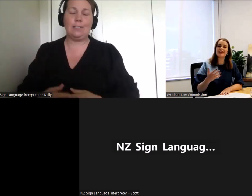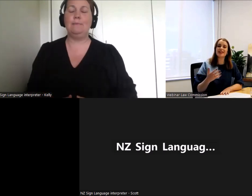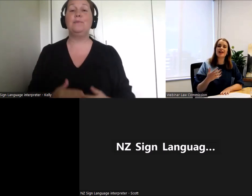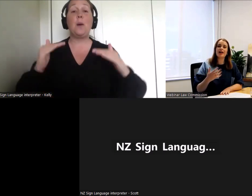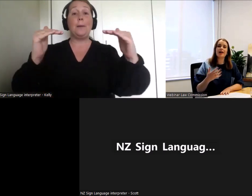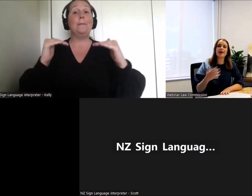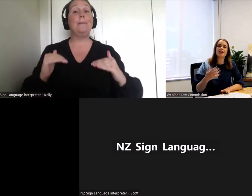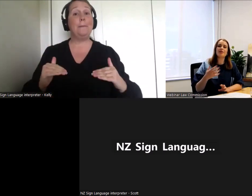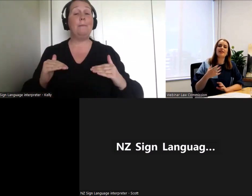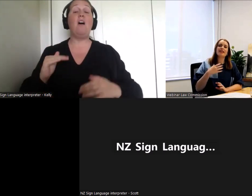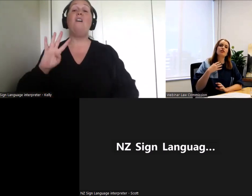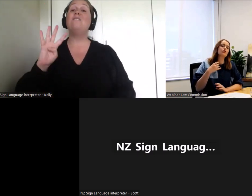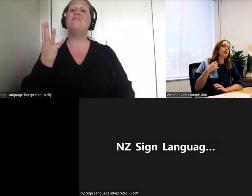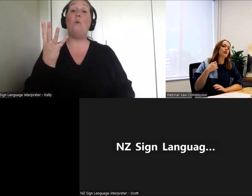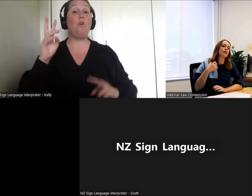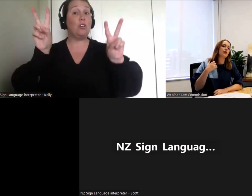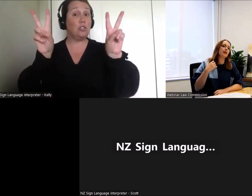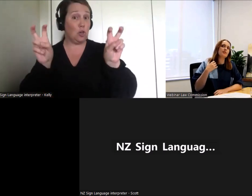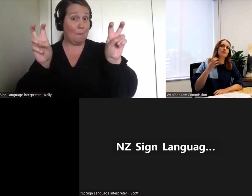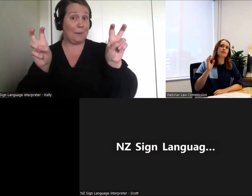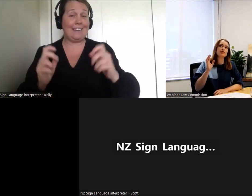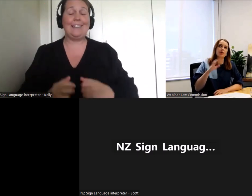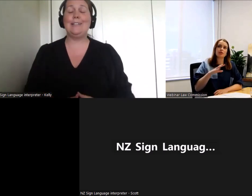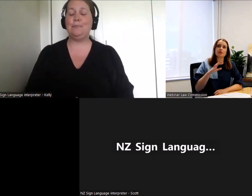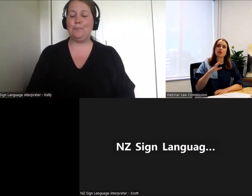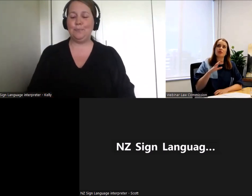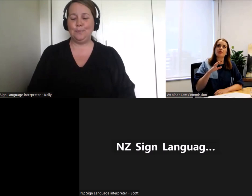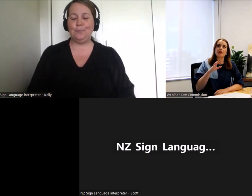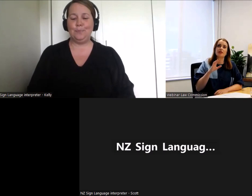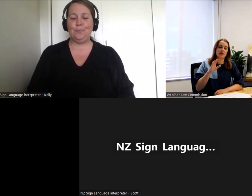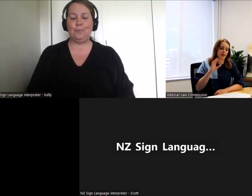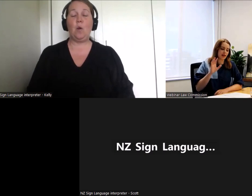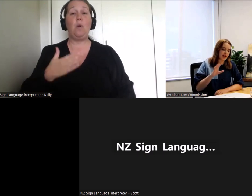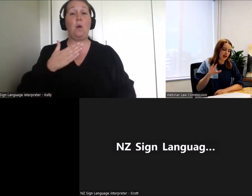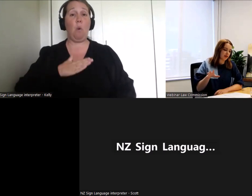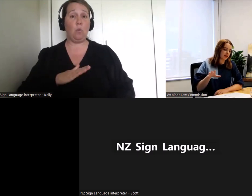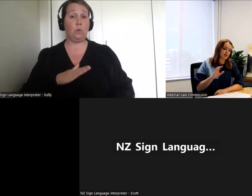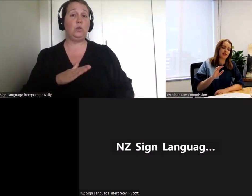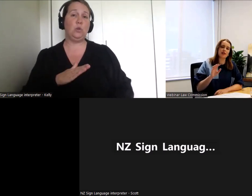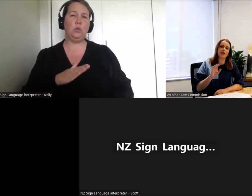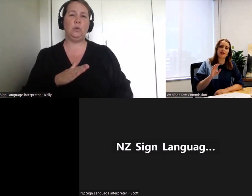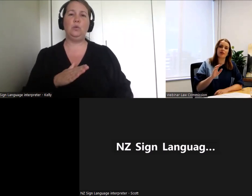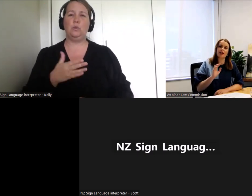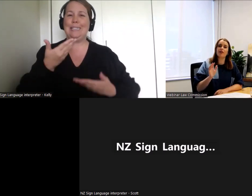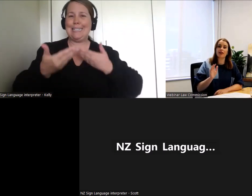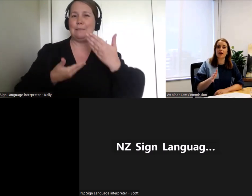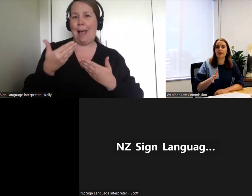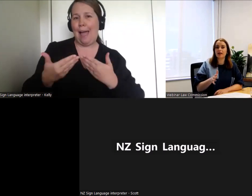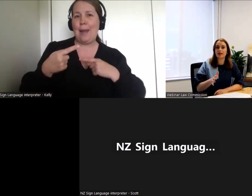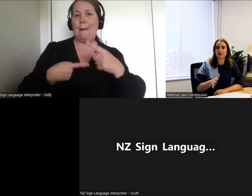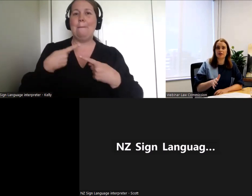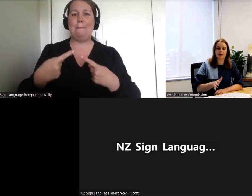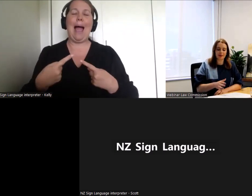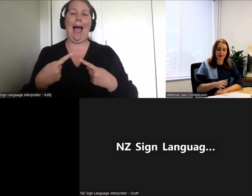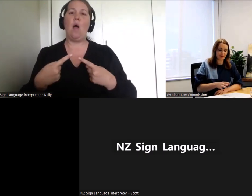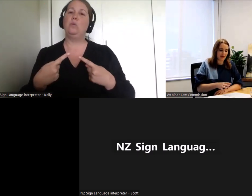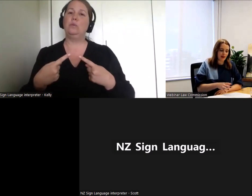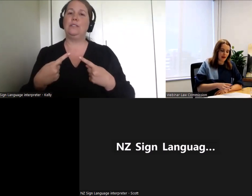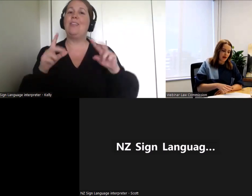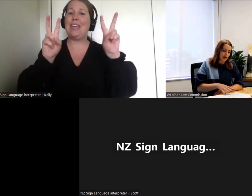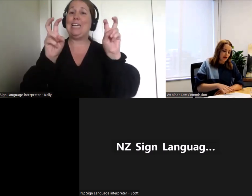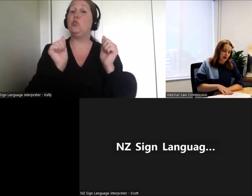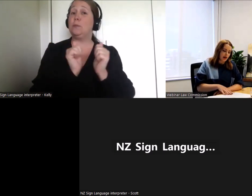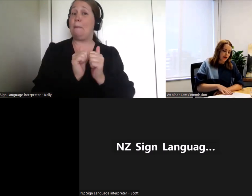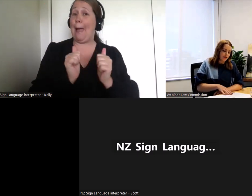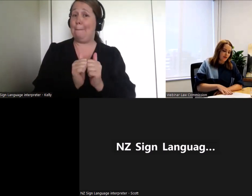want to cover today and that's just to go through some of the key areas that we cover in our issues paper.